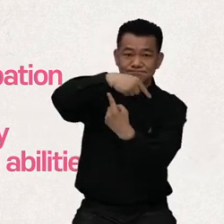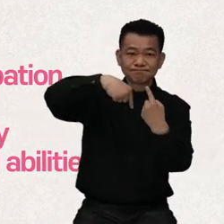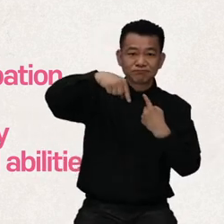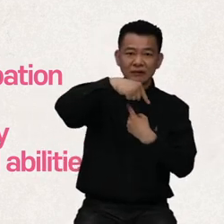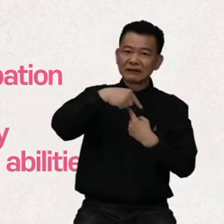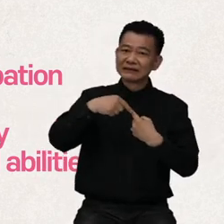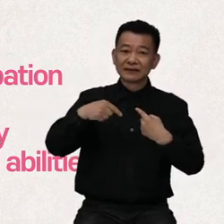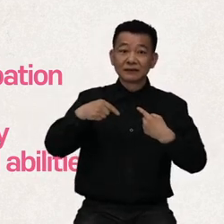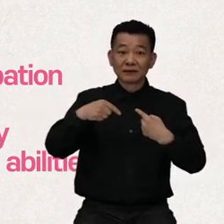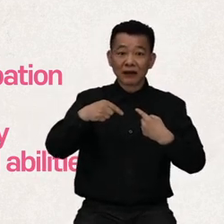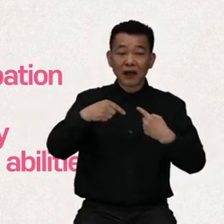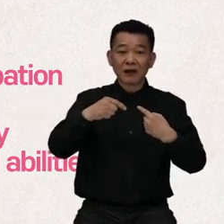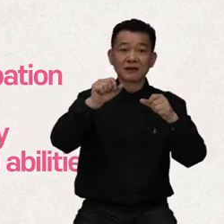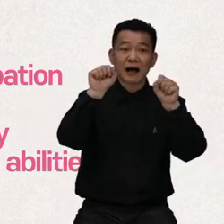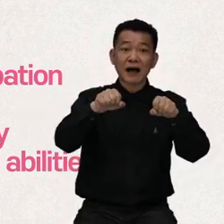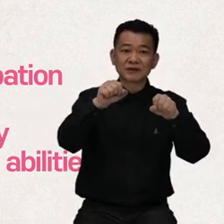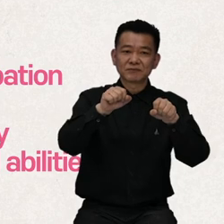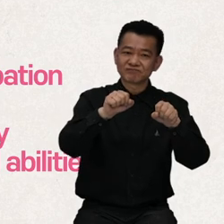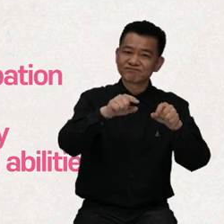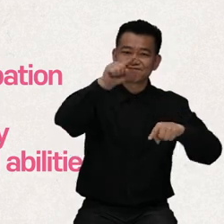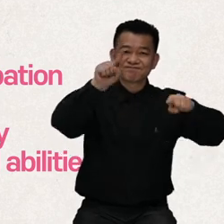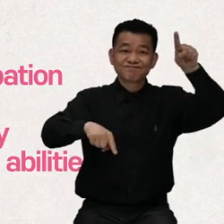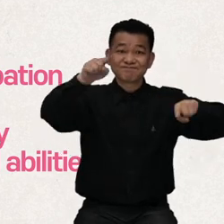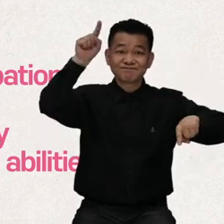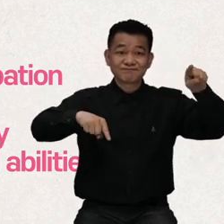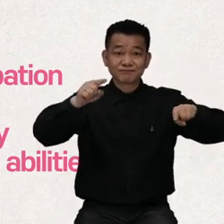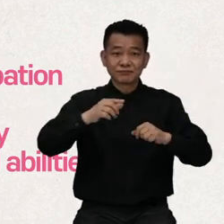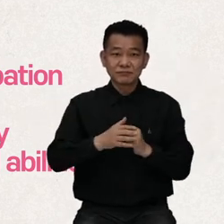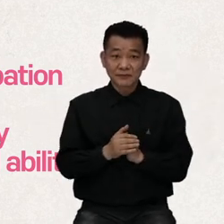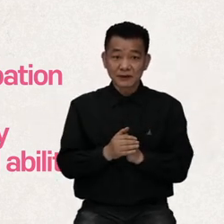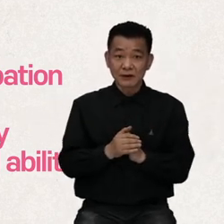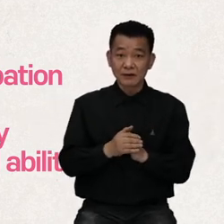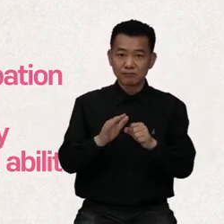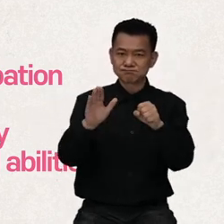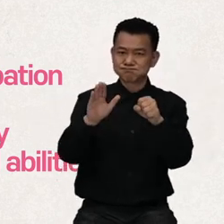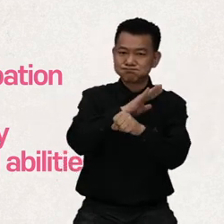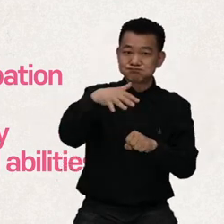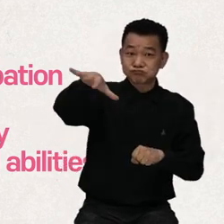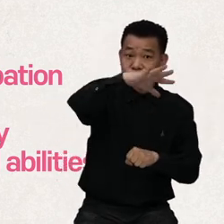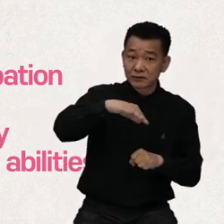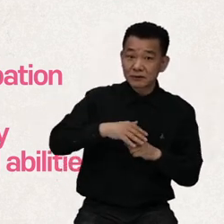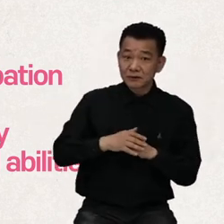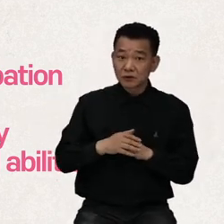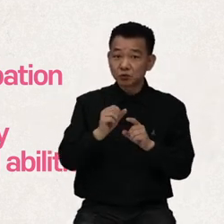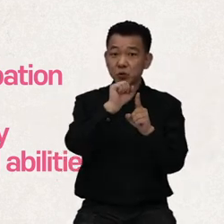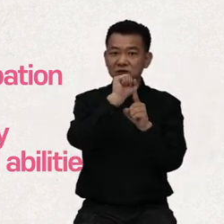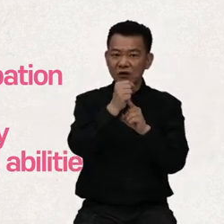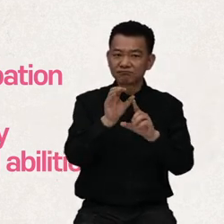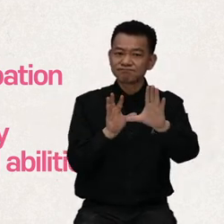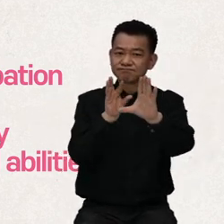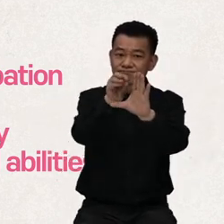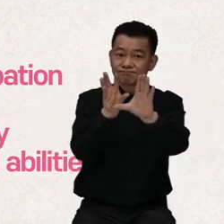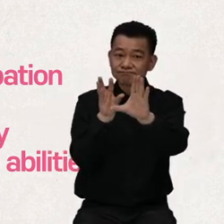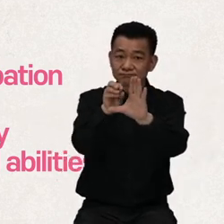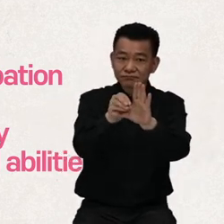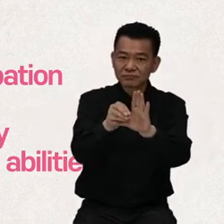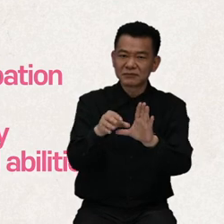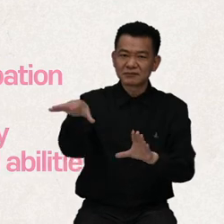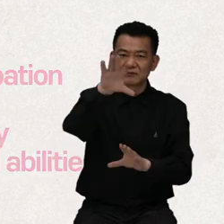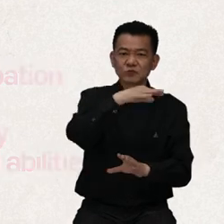barriers of society, and individual factors such as differences in physical and or mental abilities.